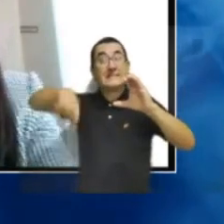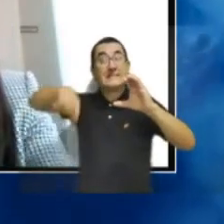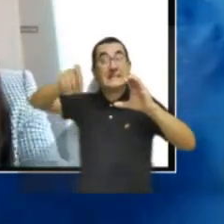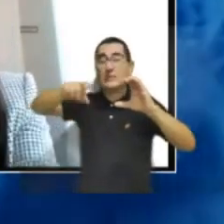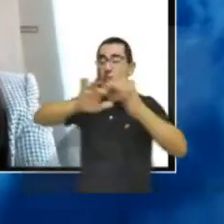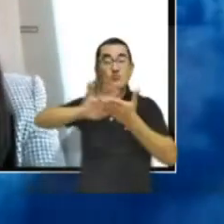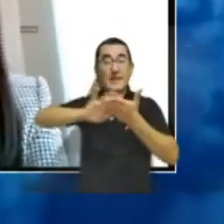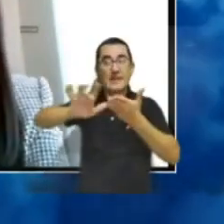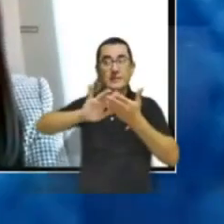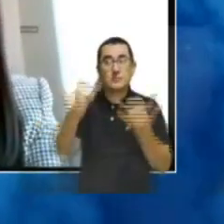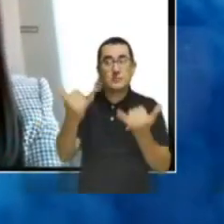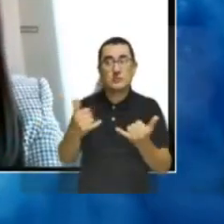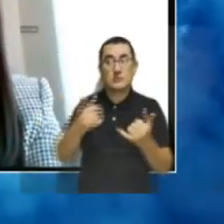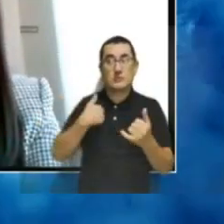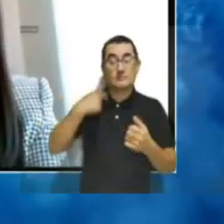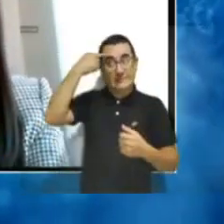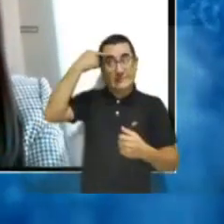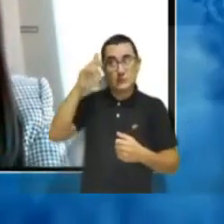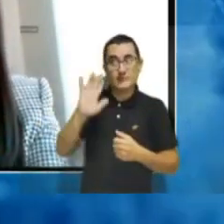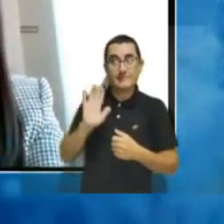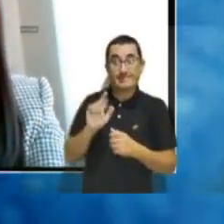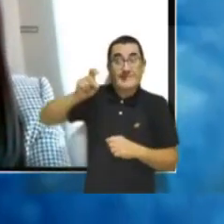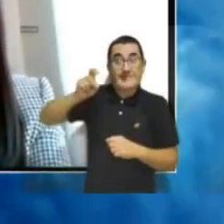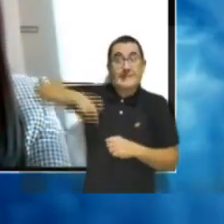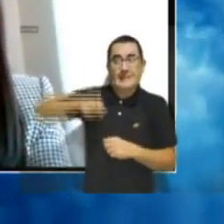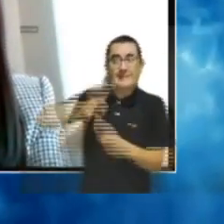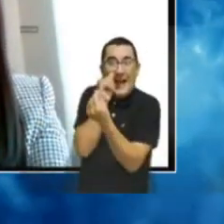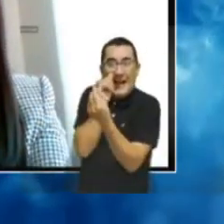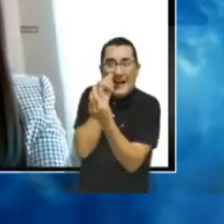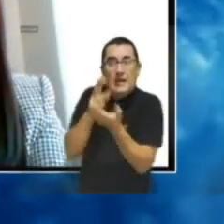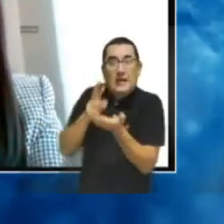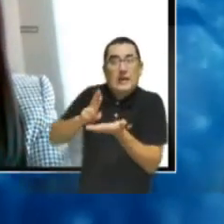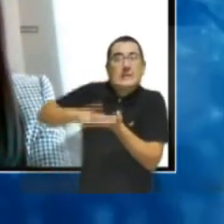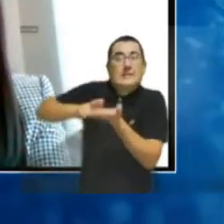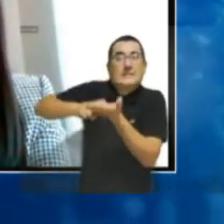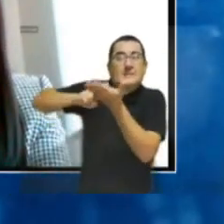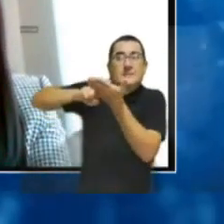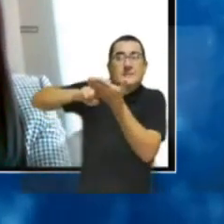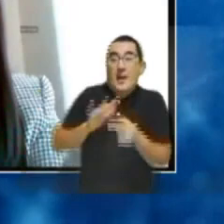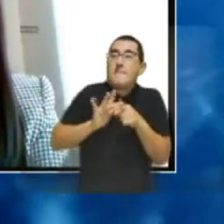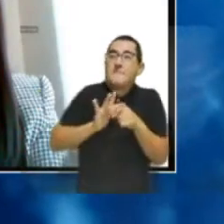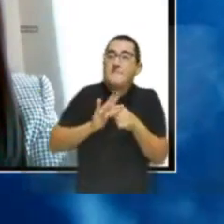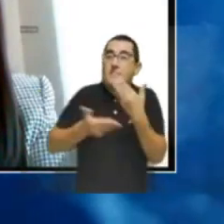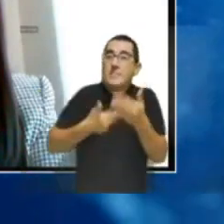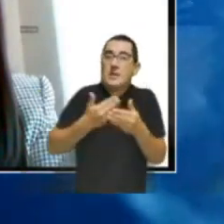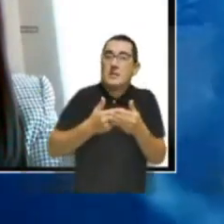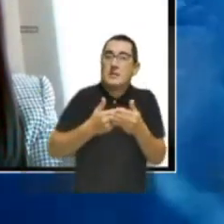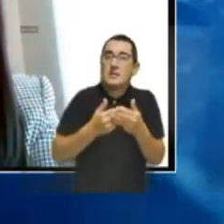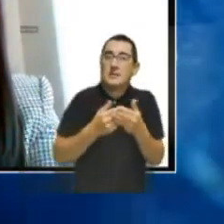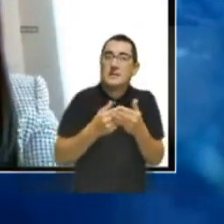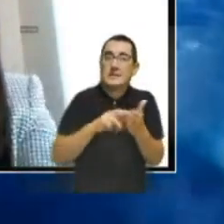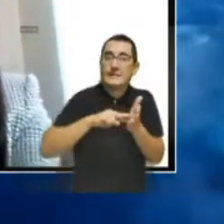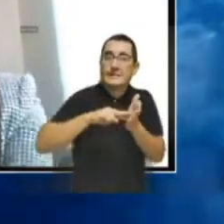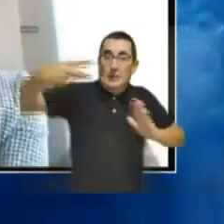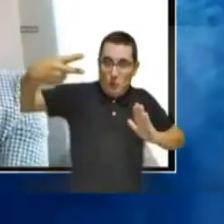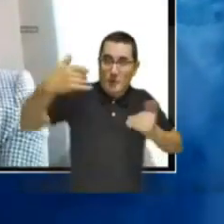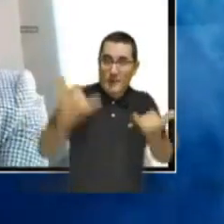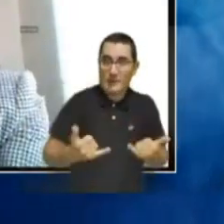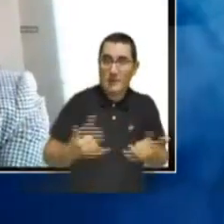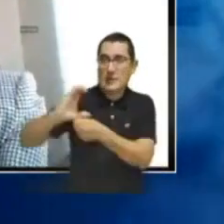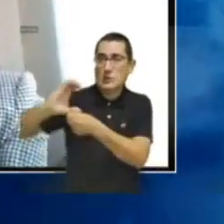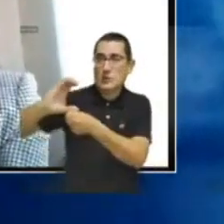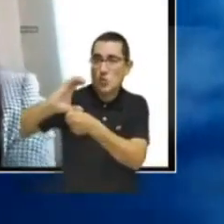opportunity of economic reactivation precisely when we do the implementation of these technologies in cities